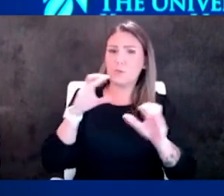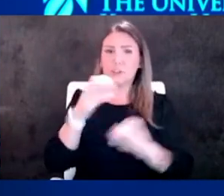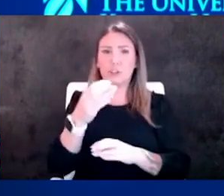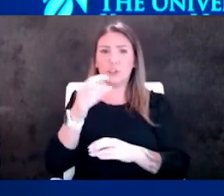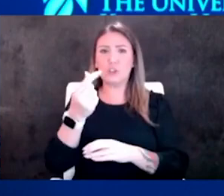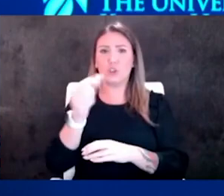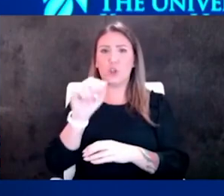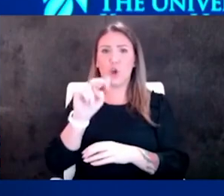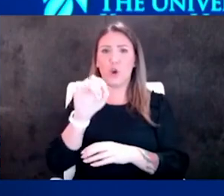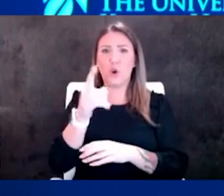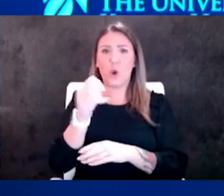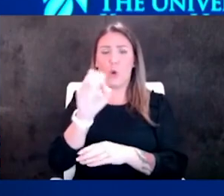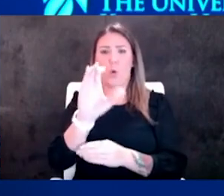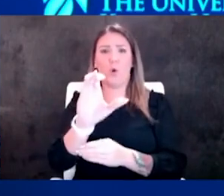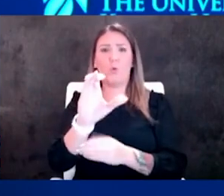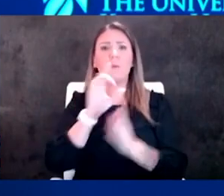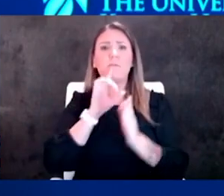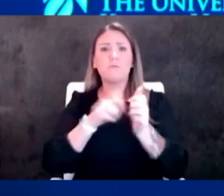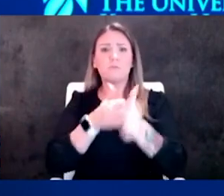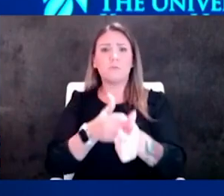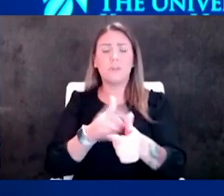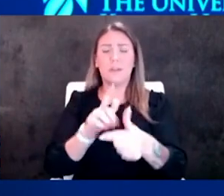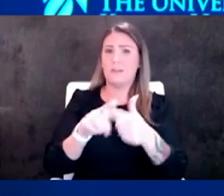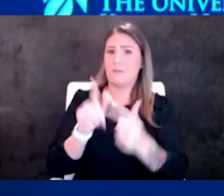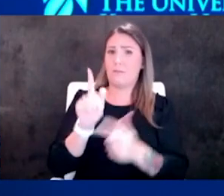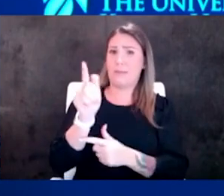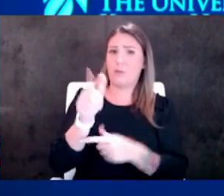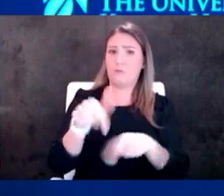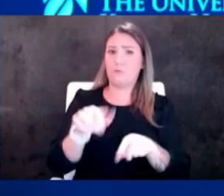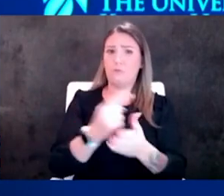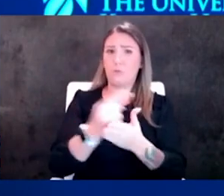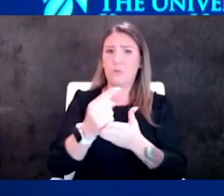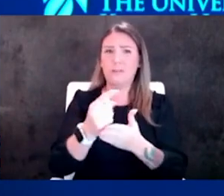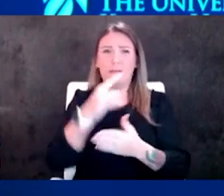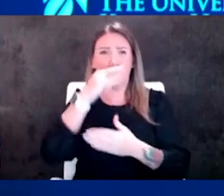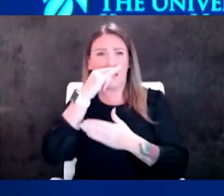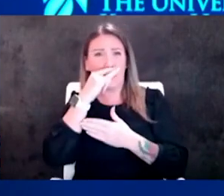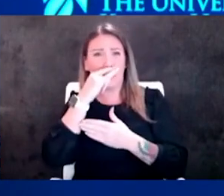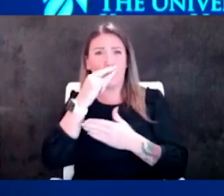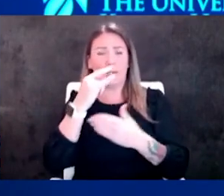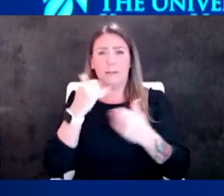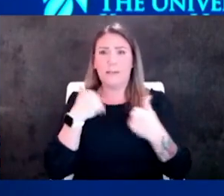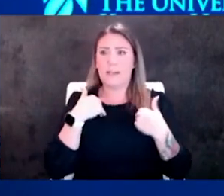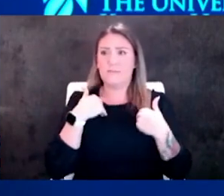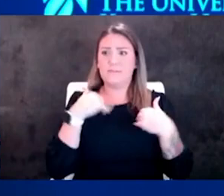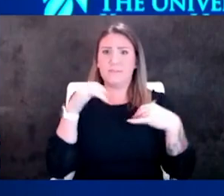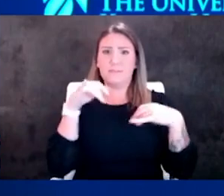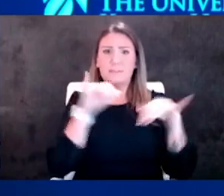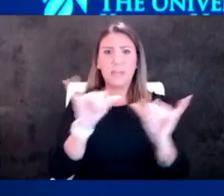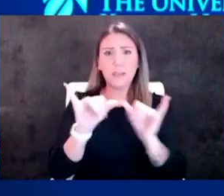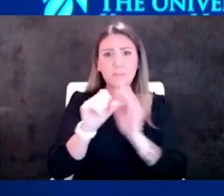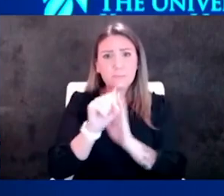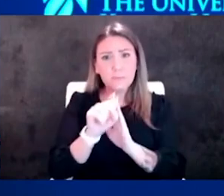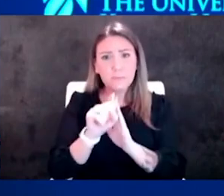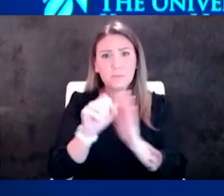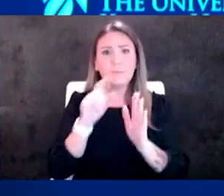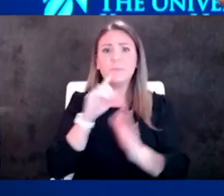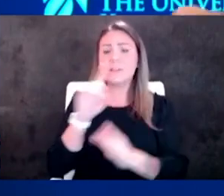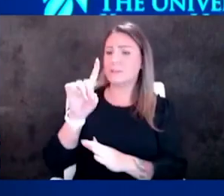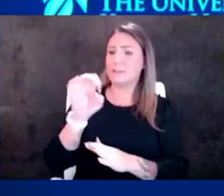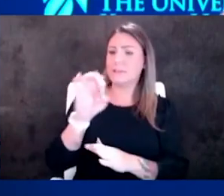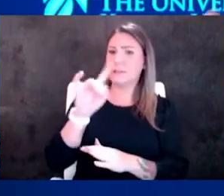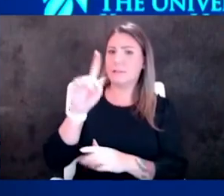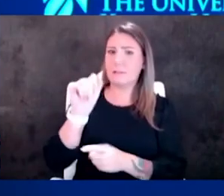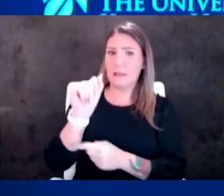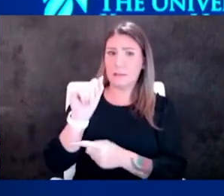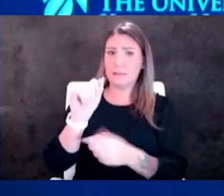then later in the week has also been reported that well some of the kids are starting to have some of the same symptoms as a Delta variant so there's that thought so